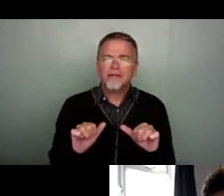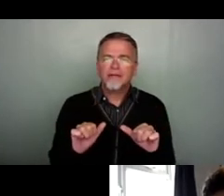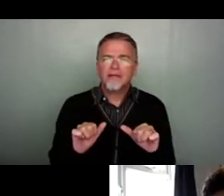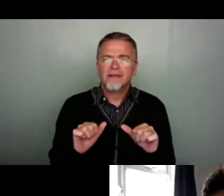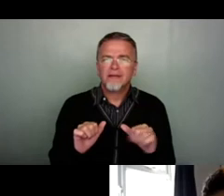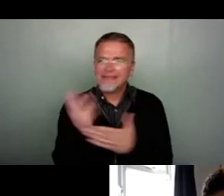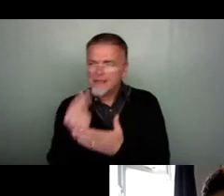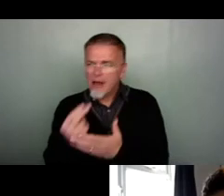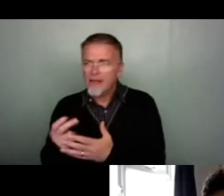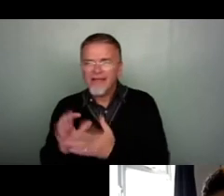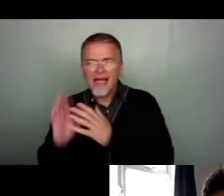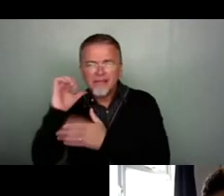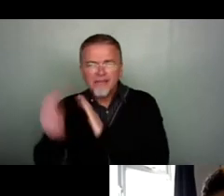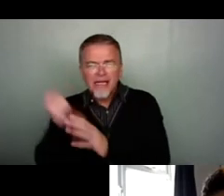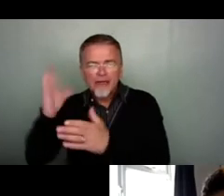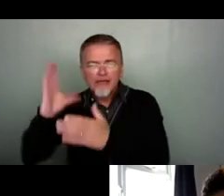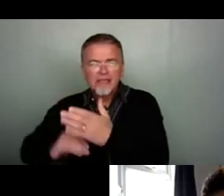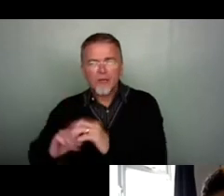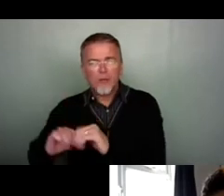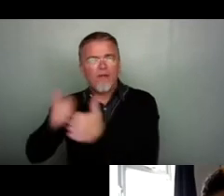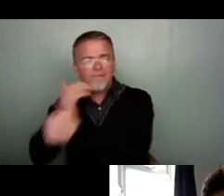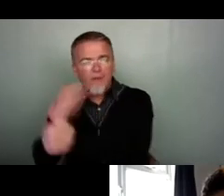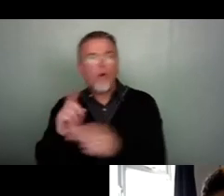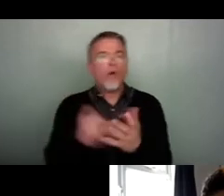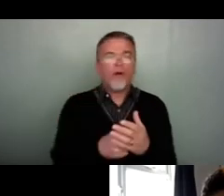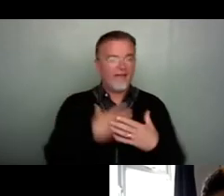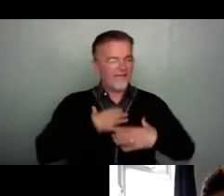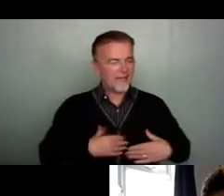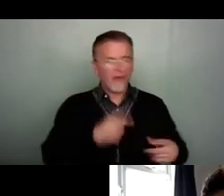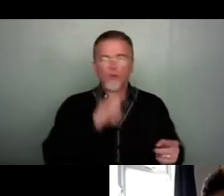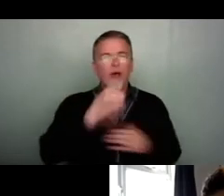or where the, where the physical just isn't replaceable?